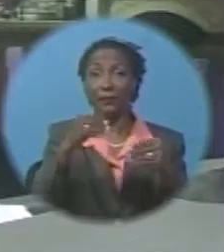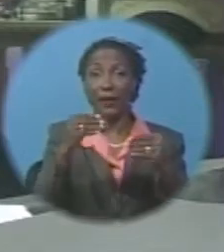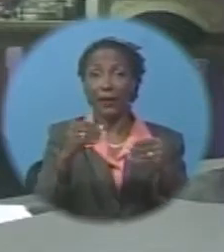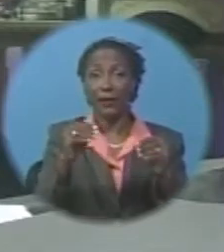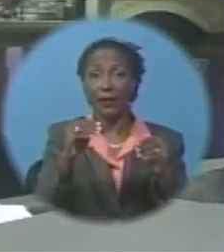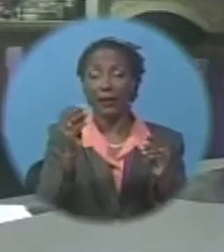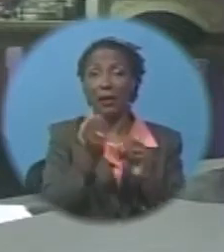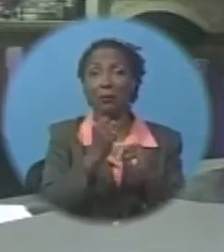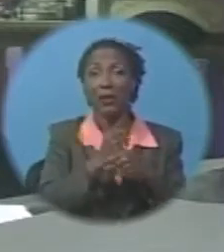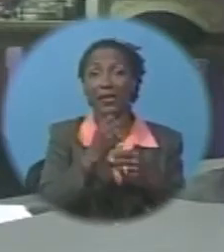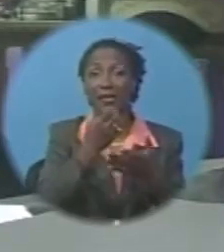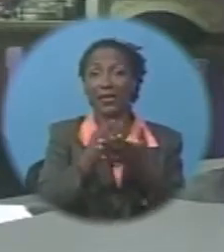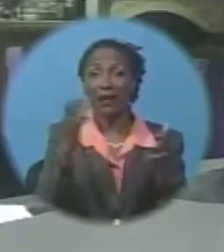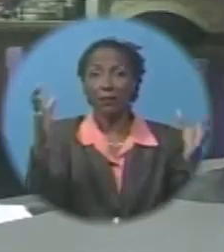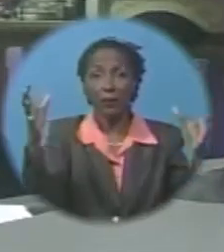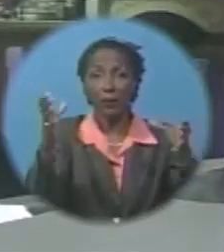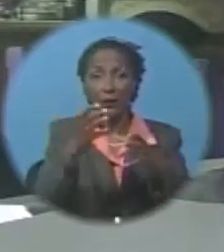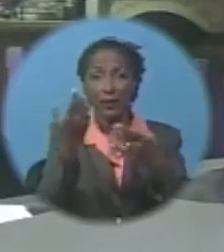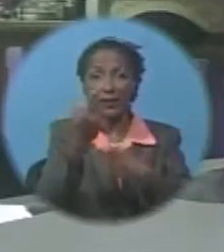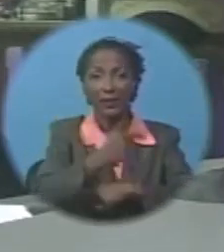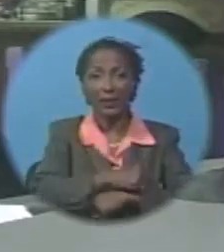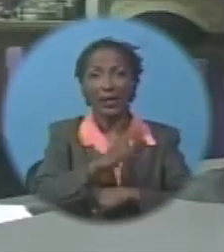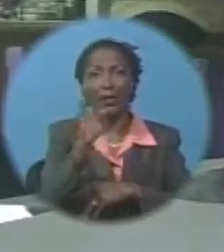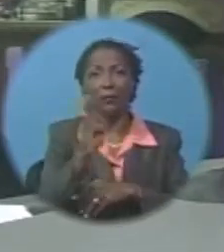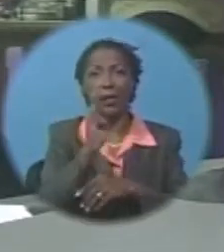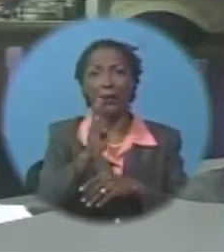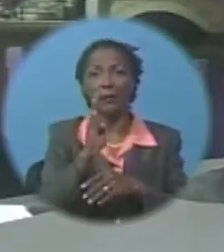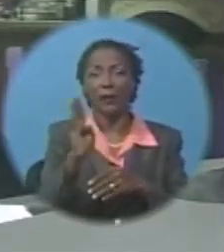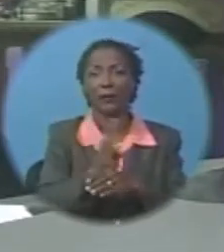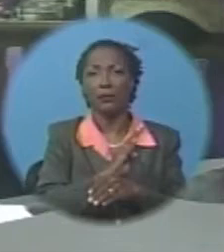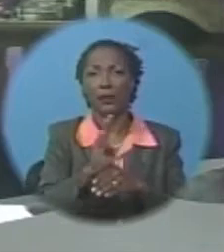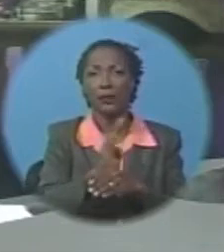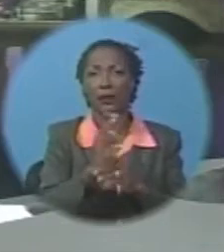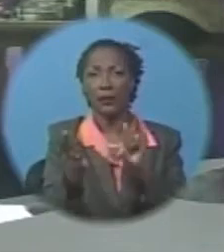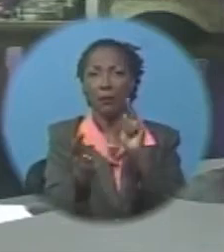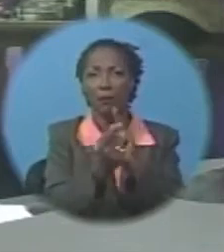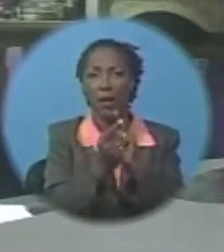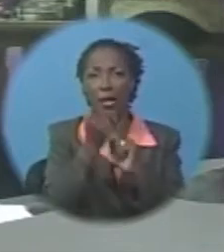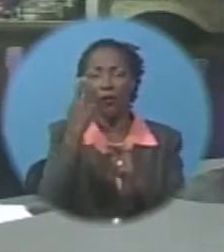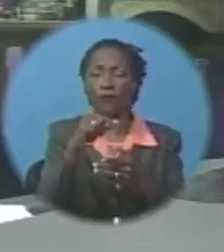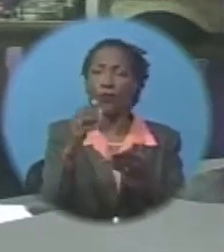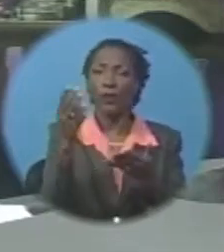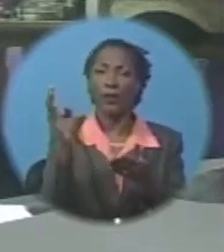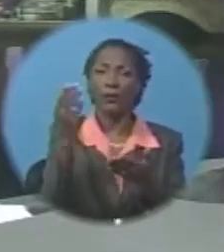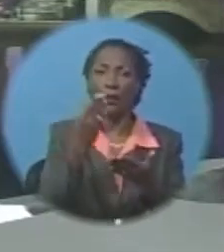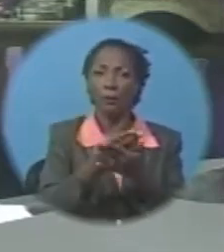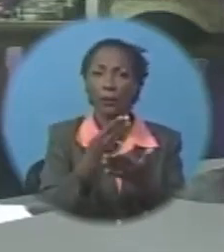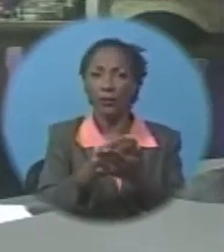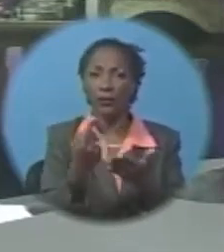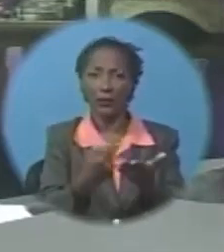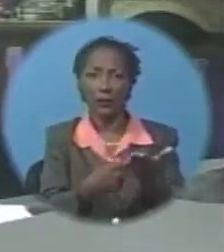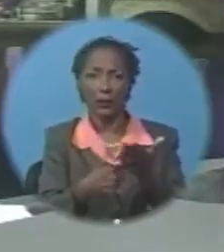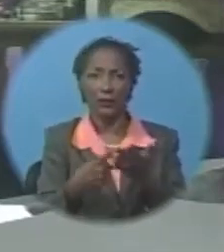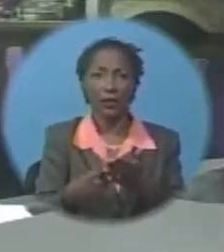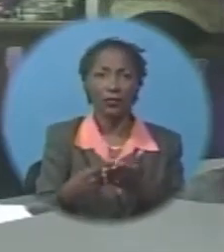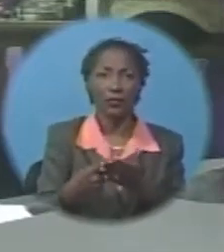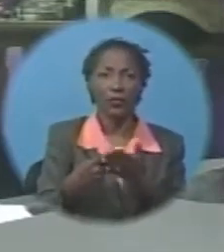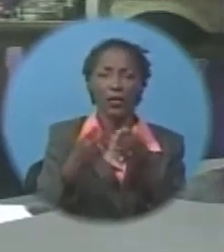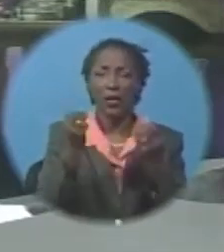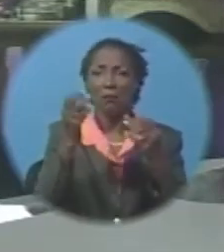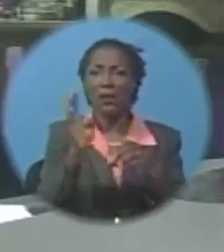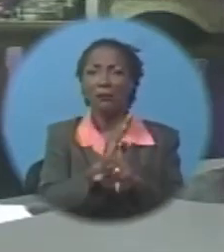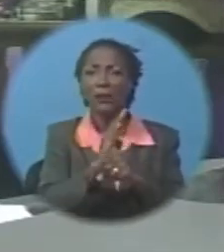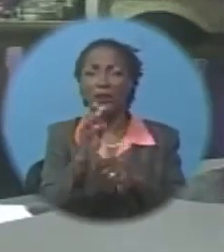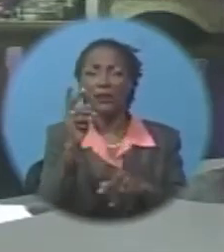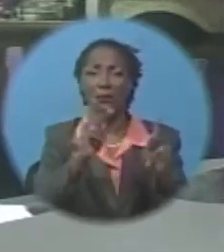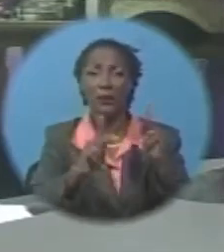to further contract. Today, the Barbados Chamber of Commerce met for its customary post-budget discussion. A number of business people aired their concerns,